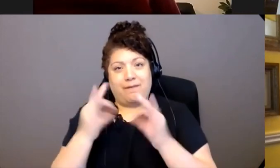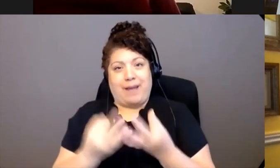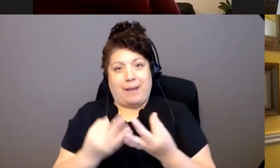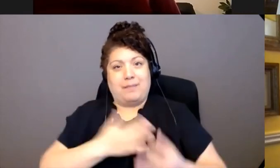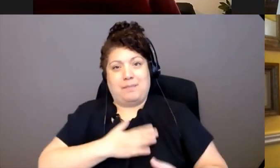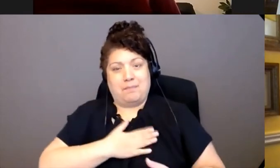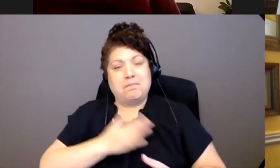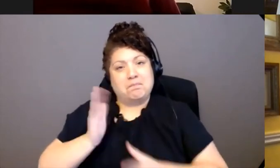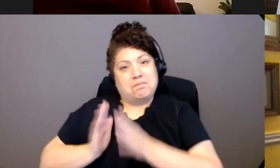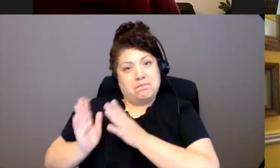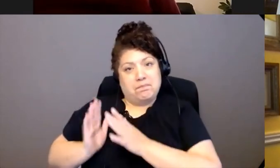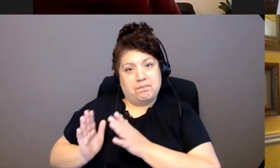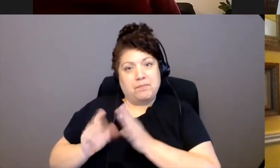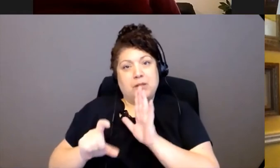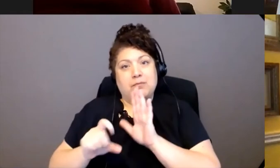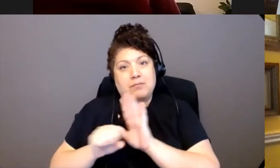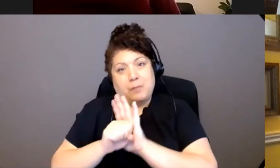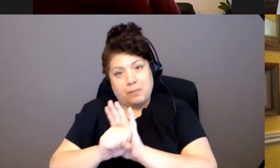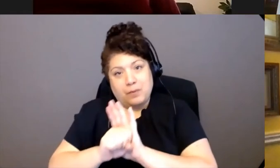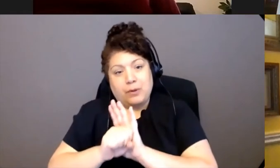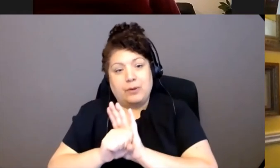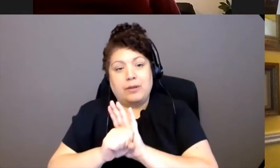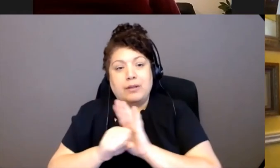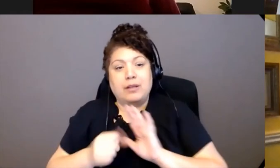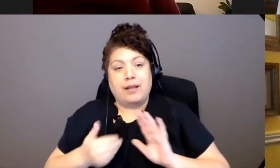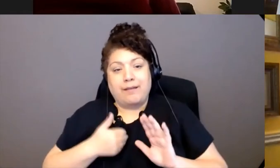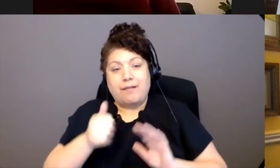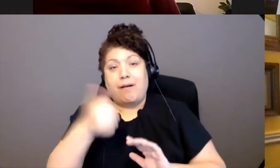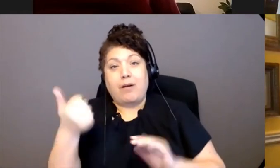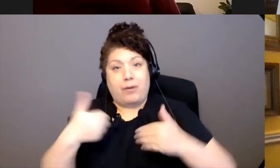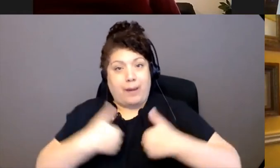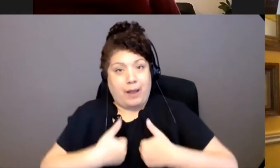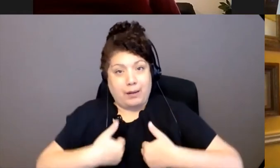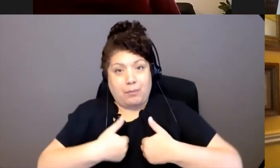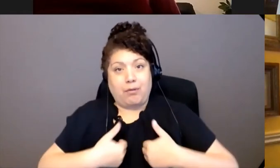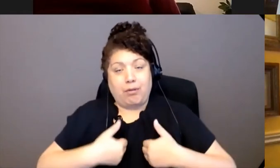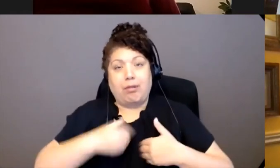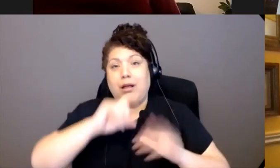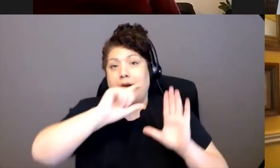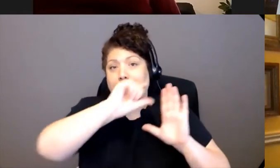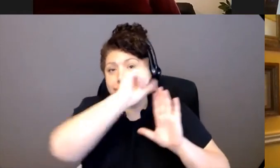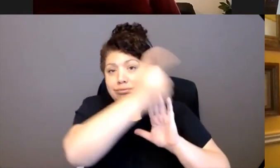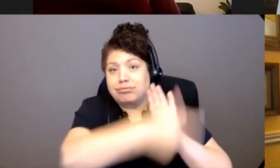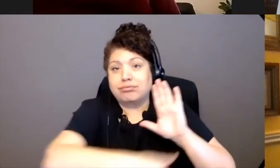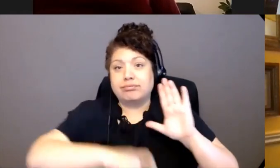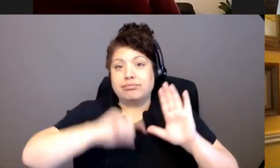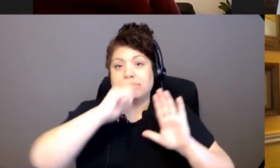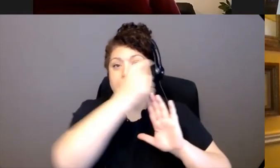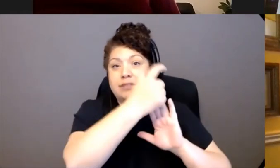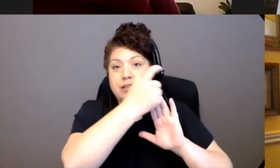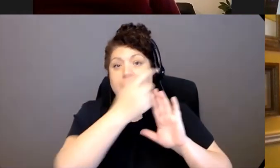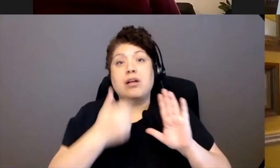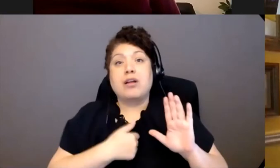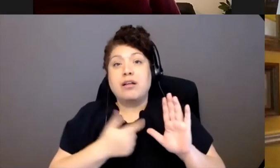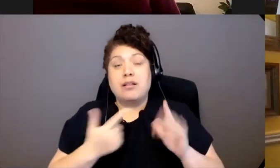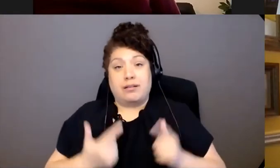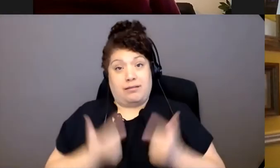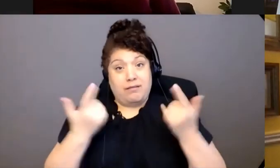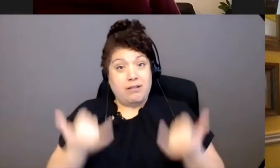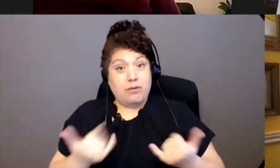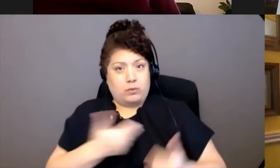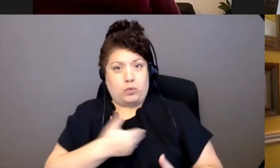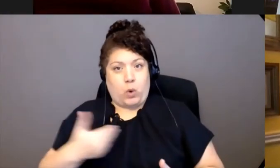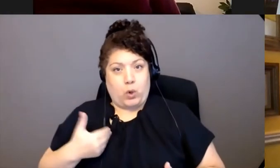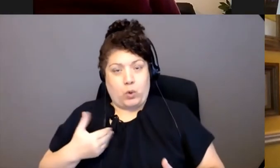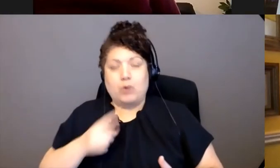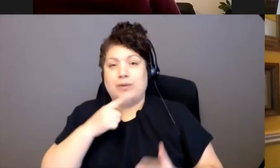bunch of other crests of animals around it that it's really nice for me to have. I live in Toronto now. So it's nice to have this this piece